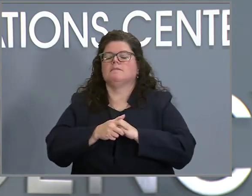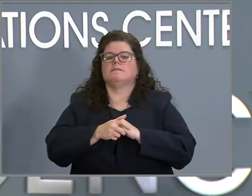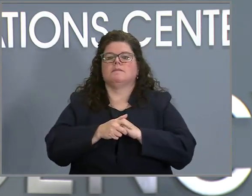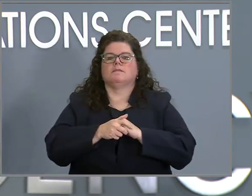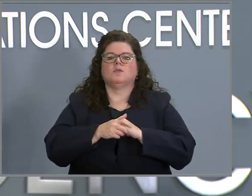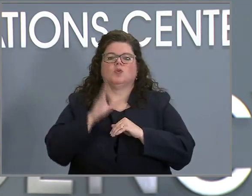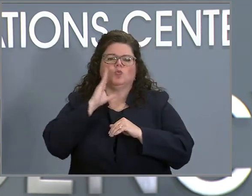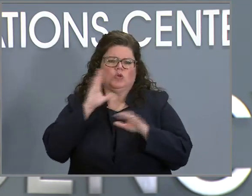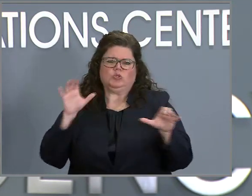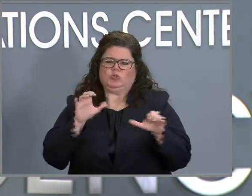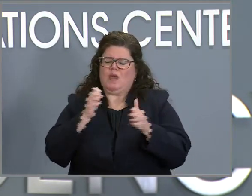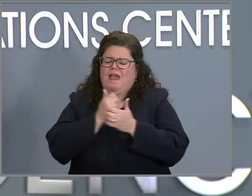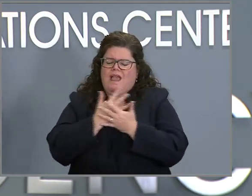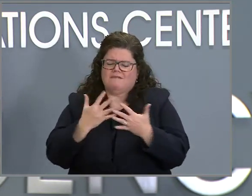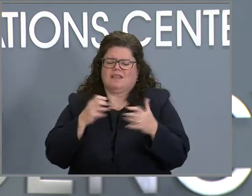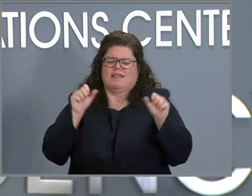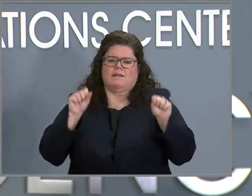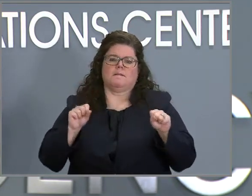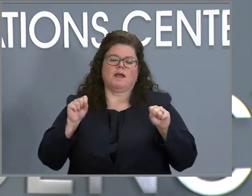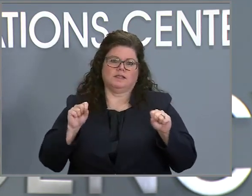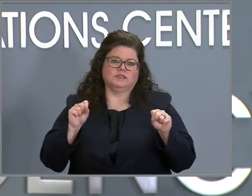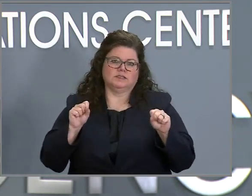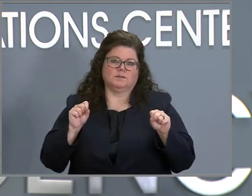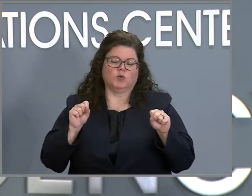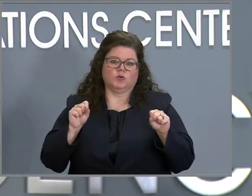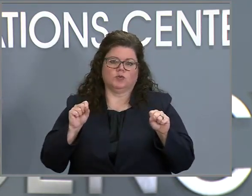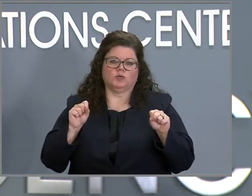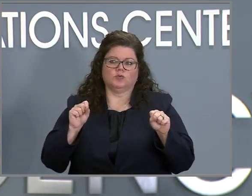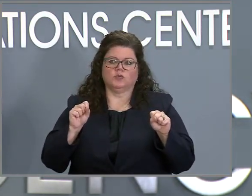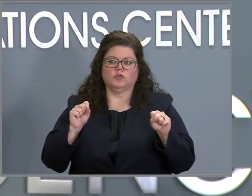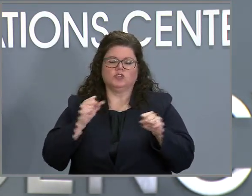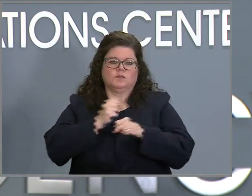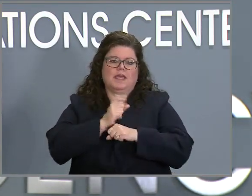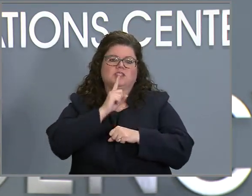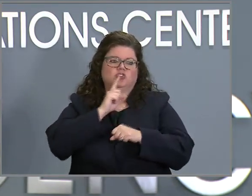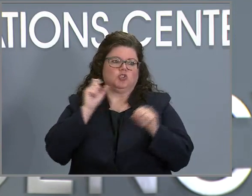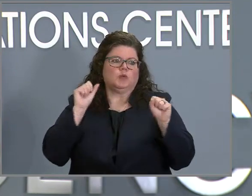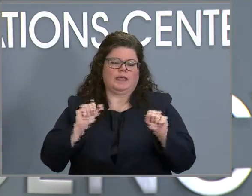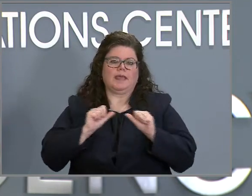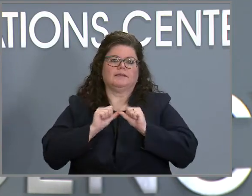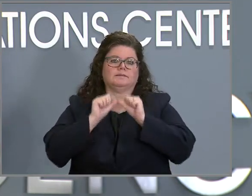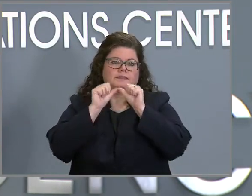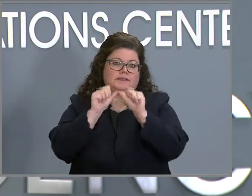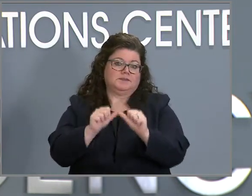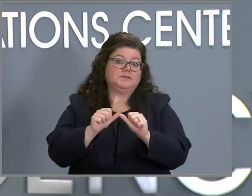we're going to do everything we can and do everything that's necessary to make sure we can do that.